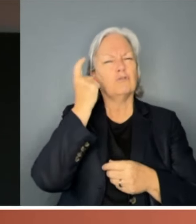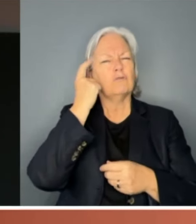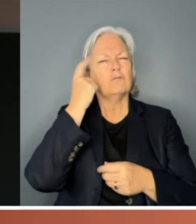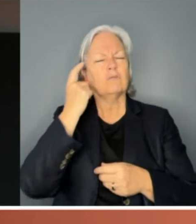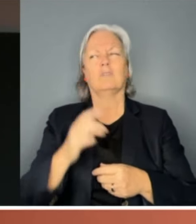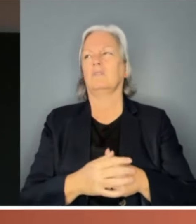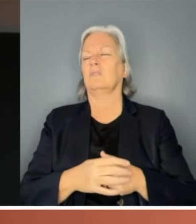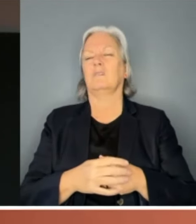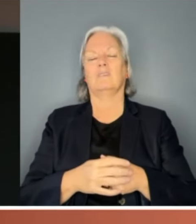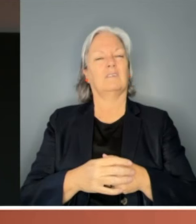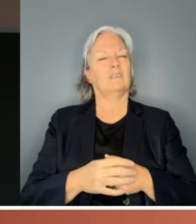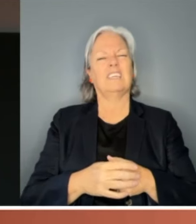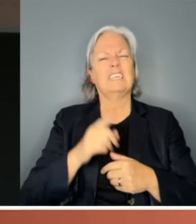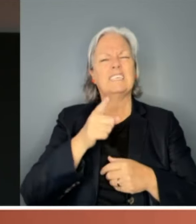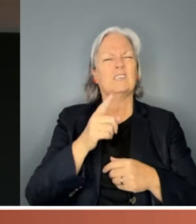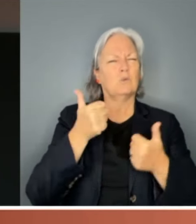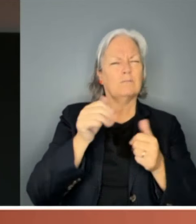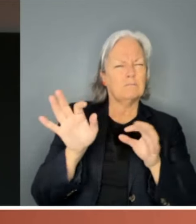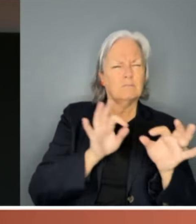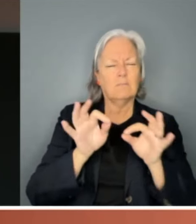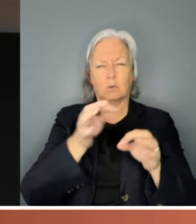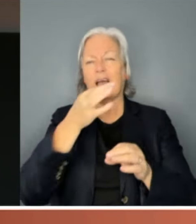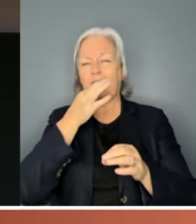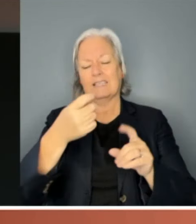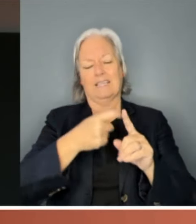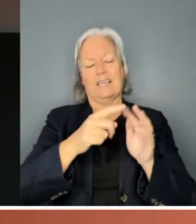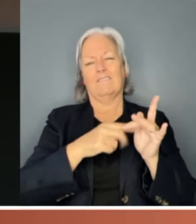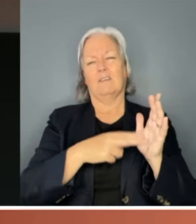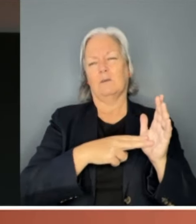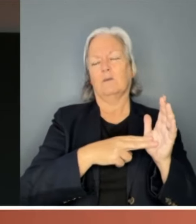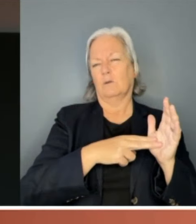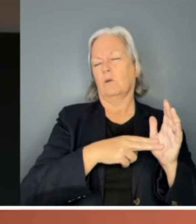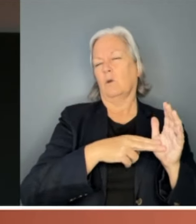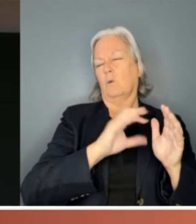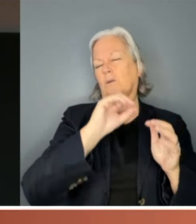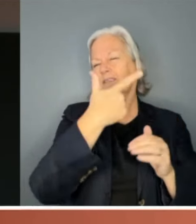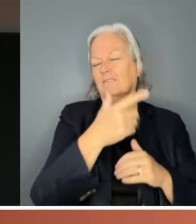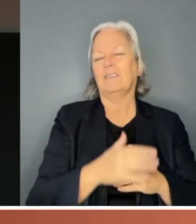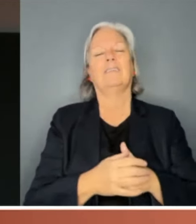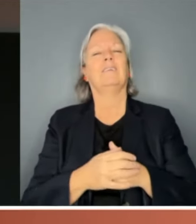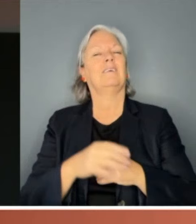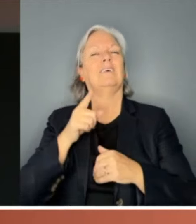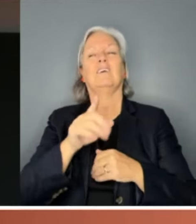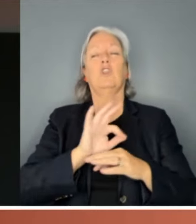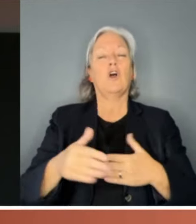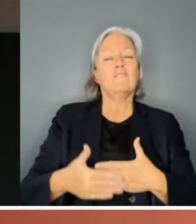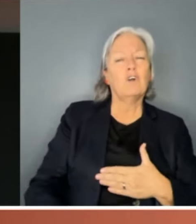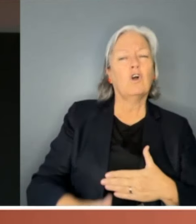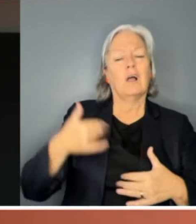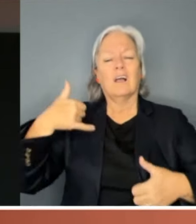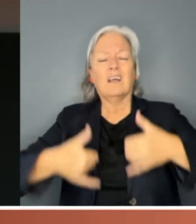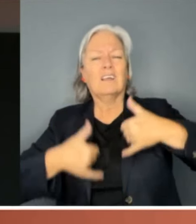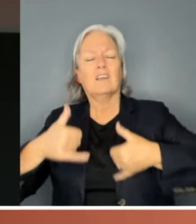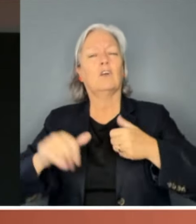devastatingly strategic, just ask Kevin 07. She didn't wear frocks or high heels, and her kitchen fruit